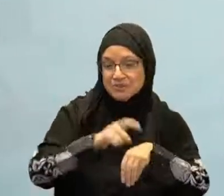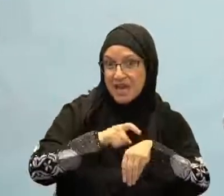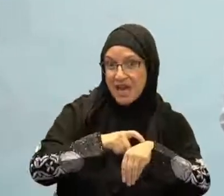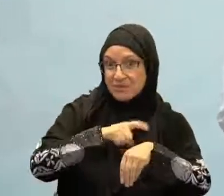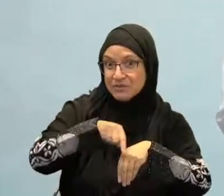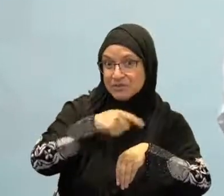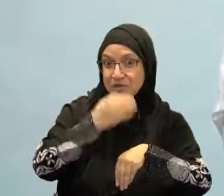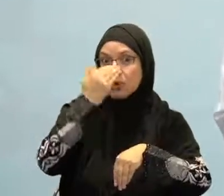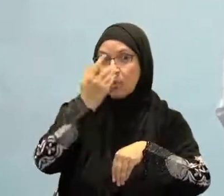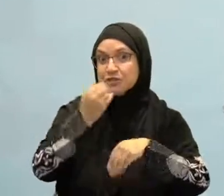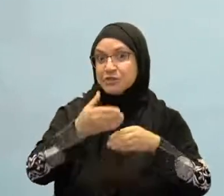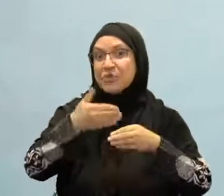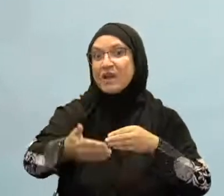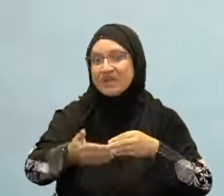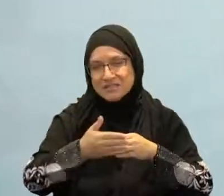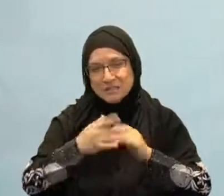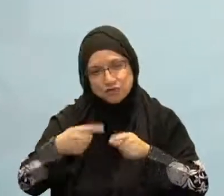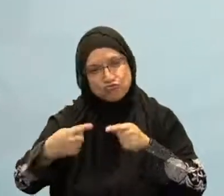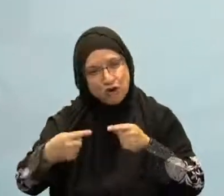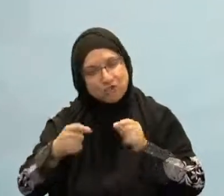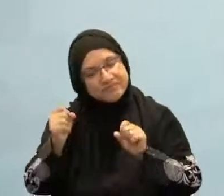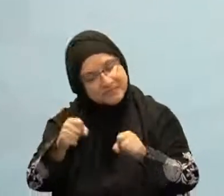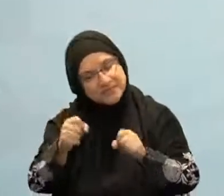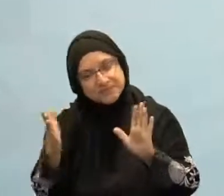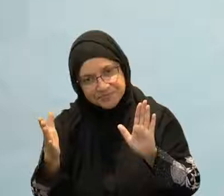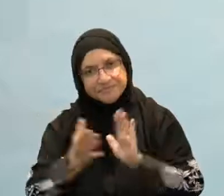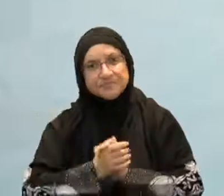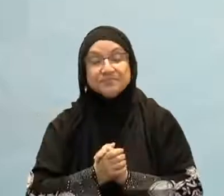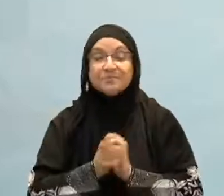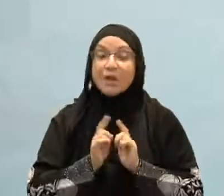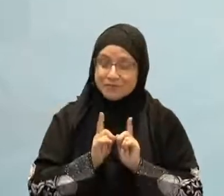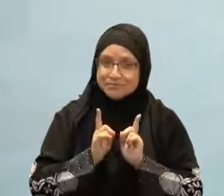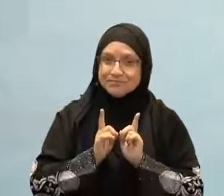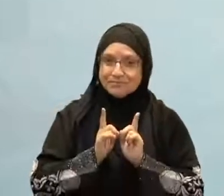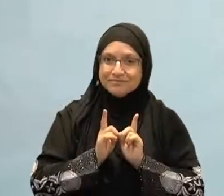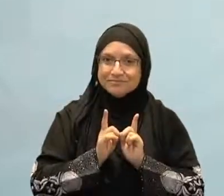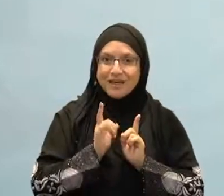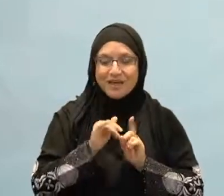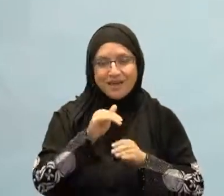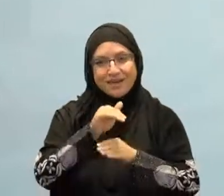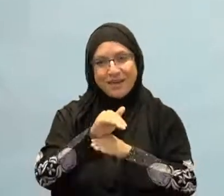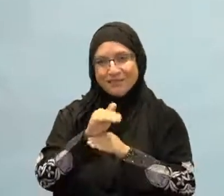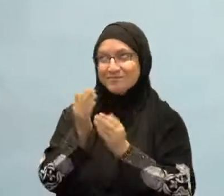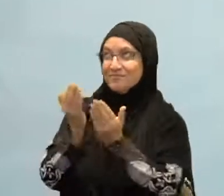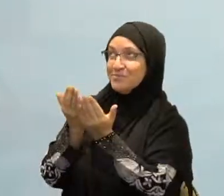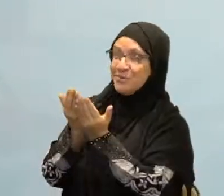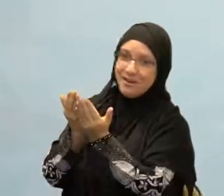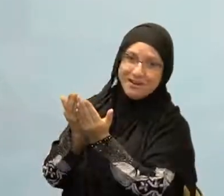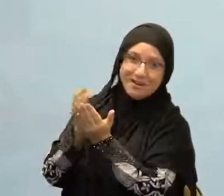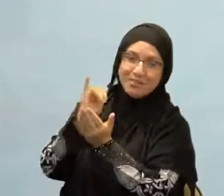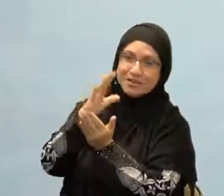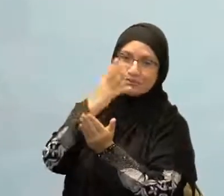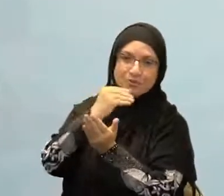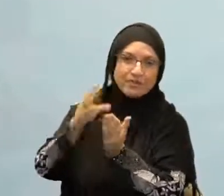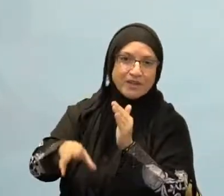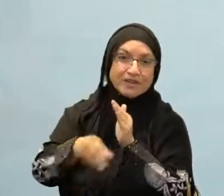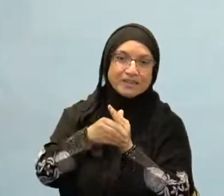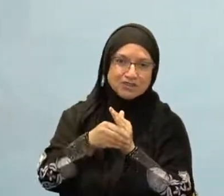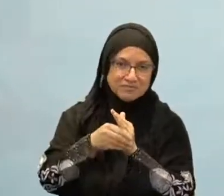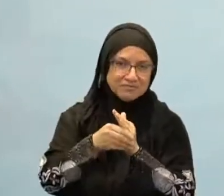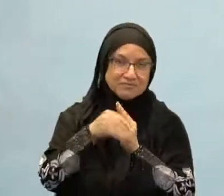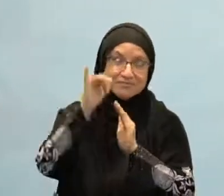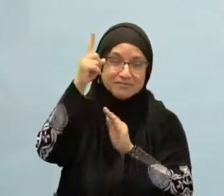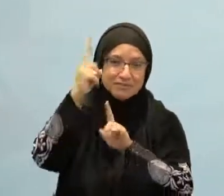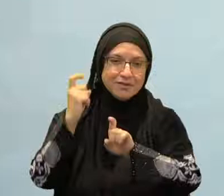struggle. But subhanAllah, what they say about Qiyam al-Layl, is that it's a gift from Allah subhanahu wa ta'ala, because you're not missing appointments.